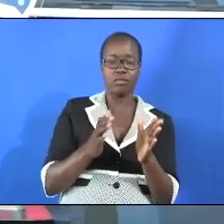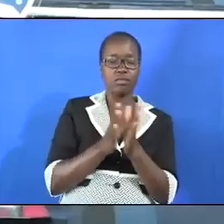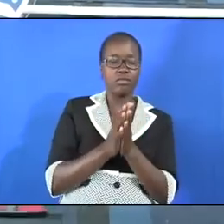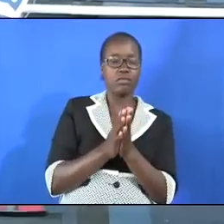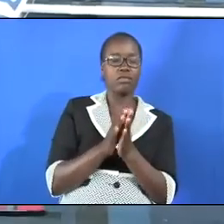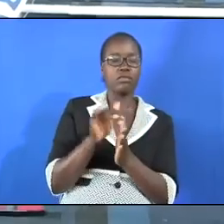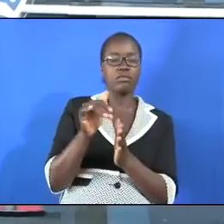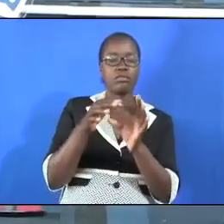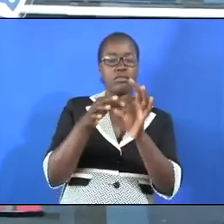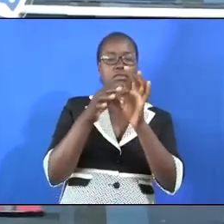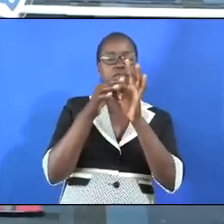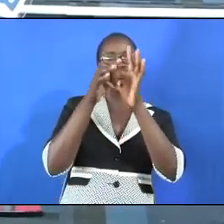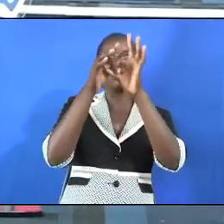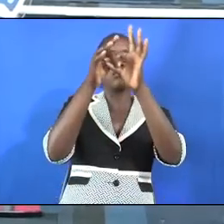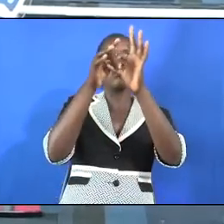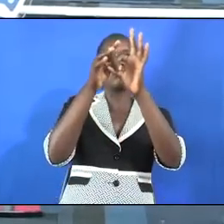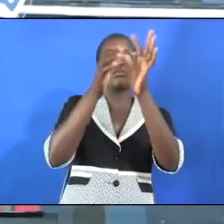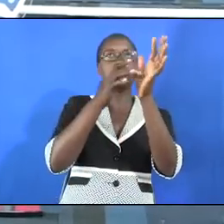that those who